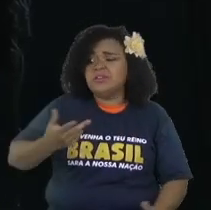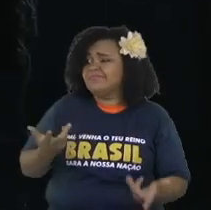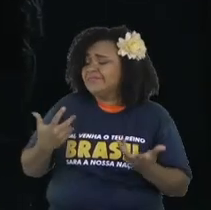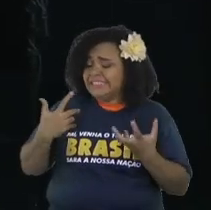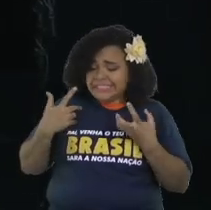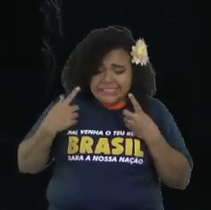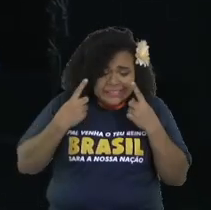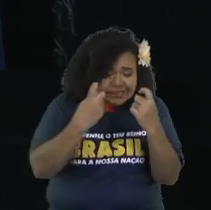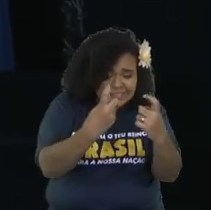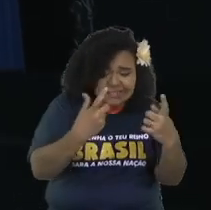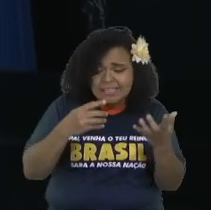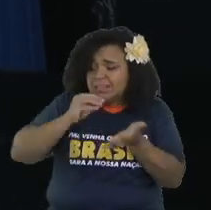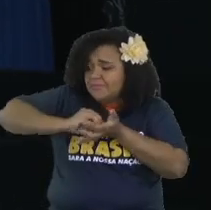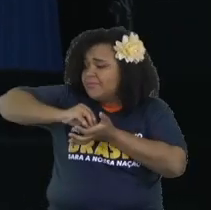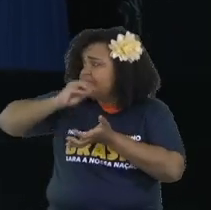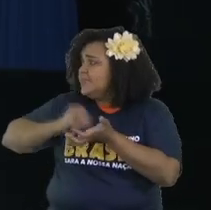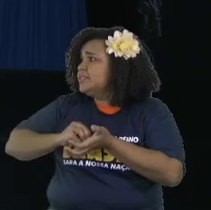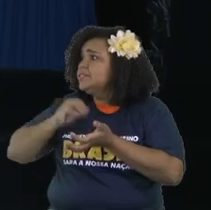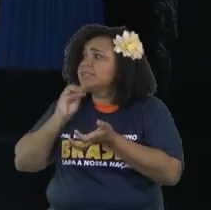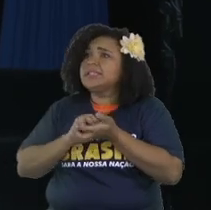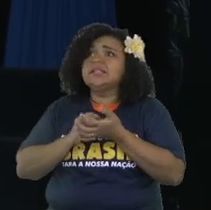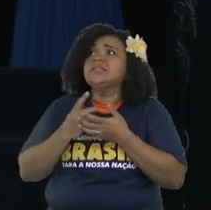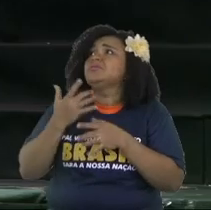are not...